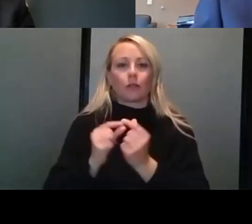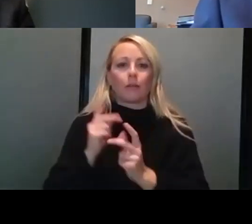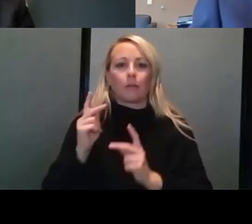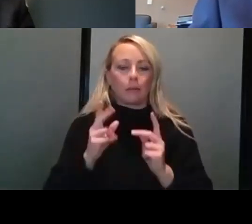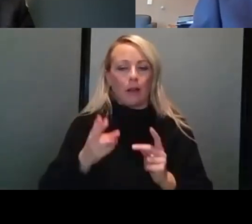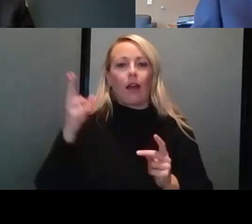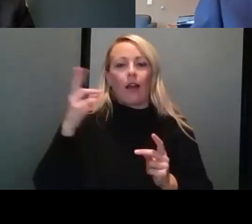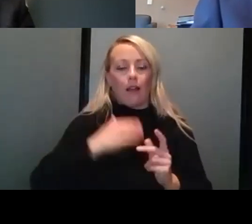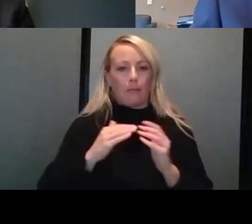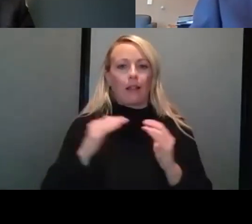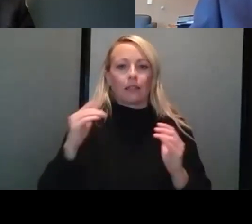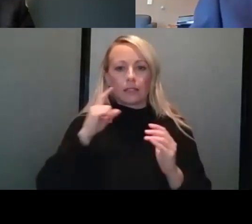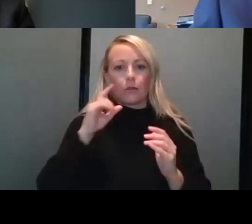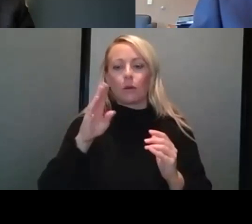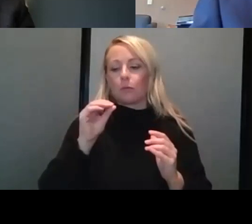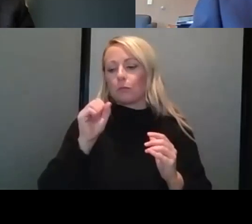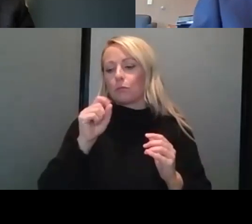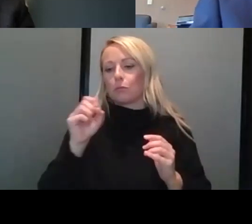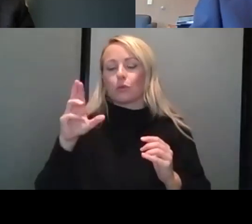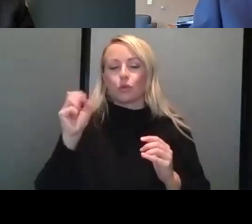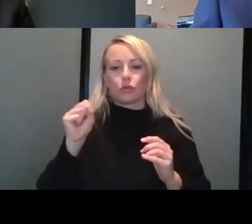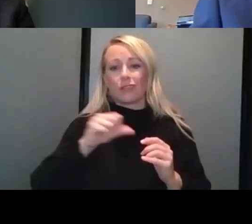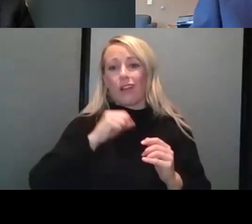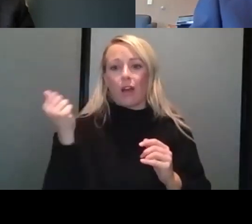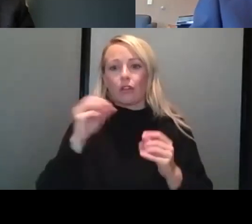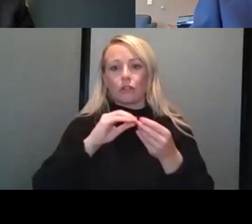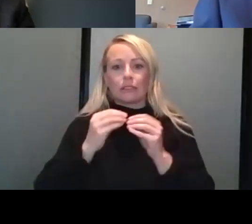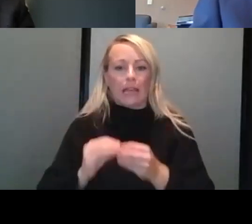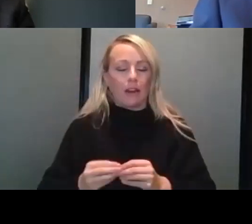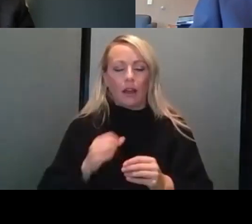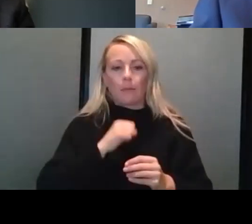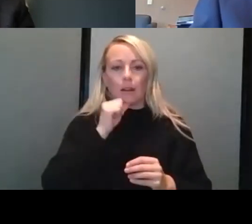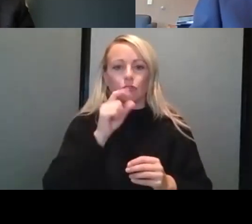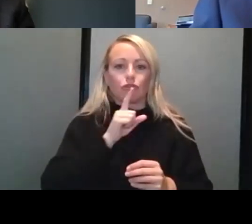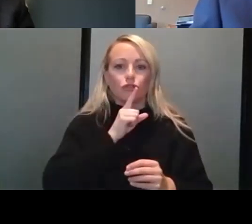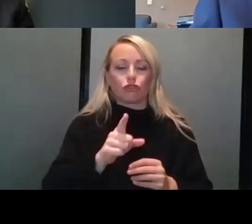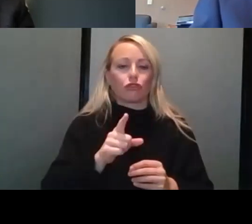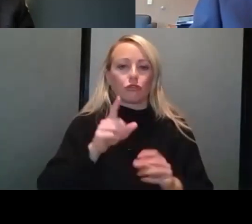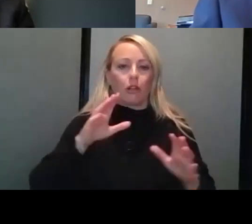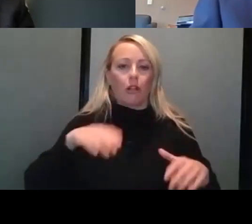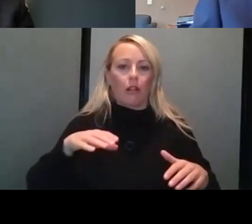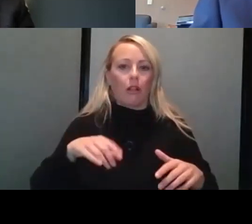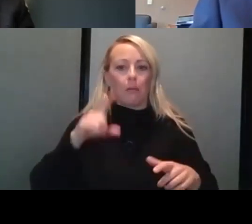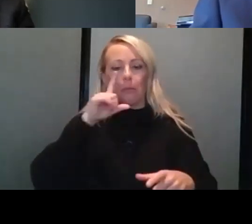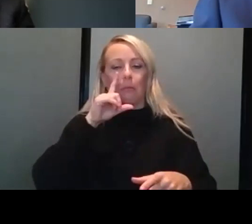for boosters. Everybody else, I think the data is not yet compelling.